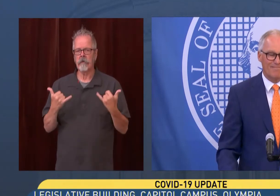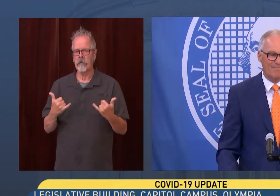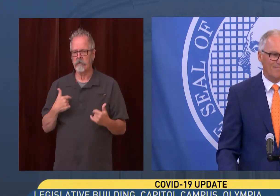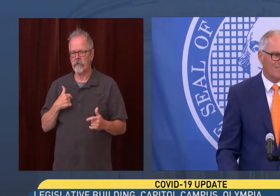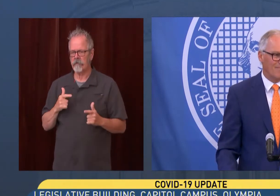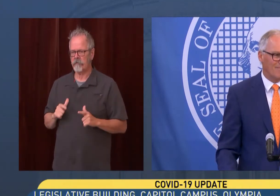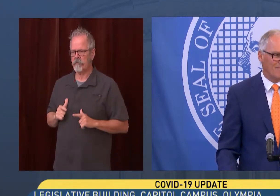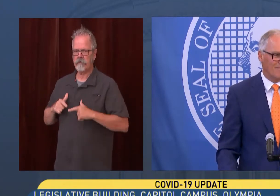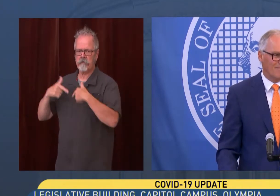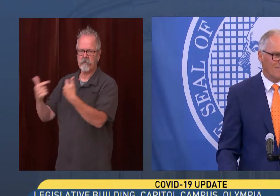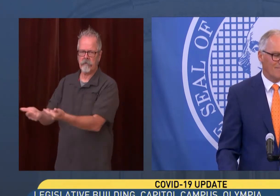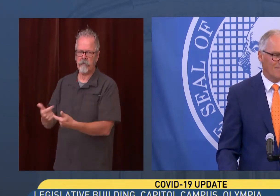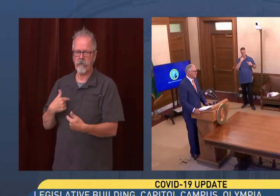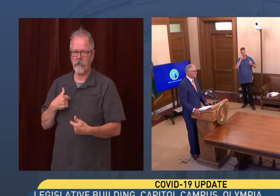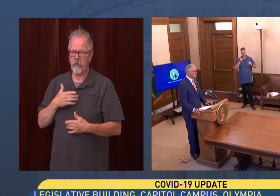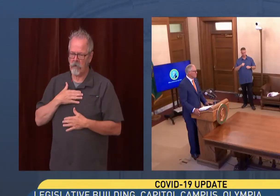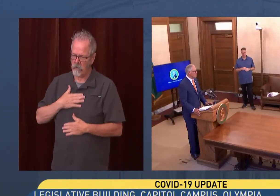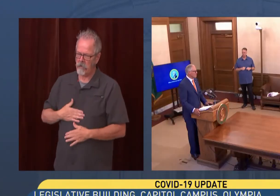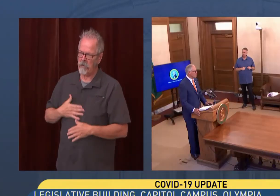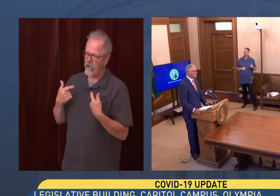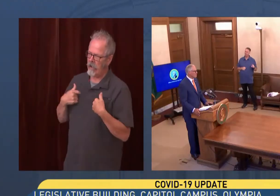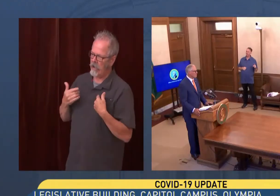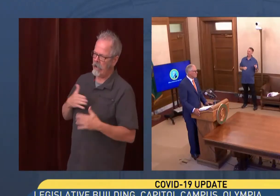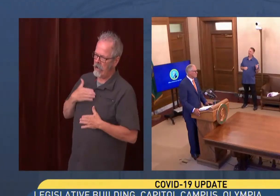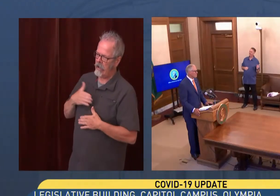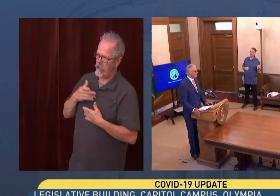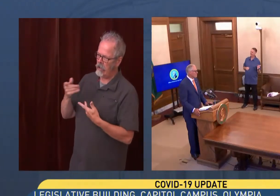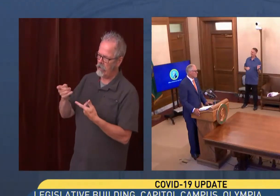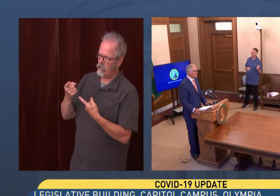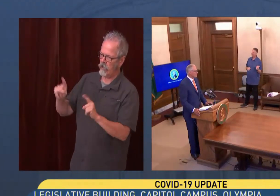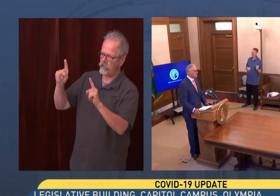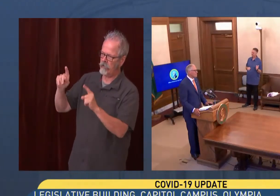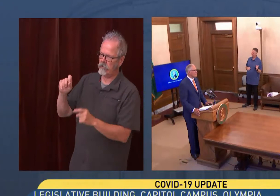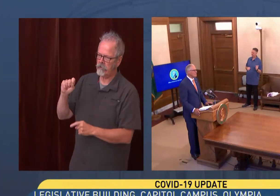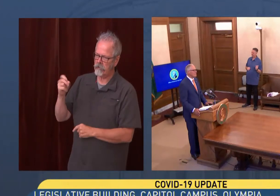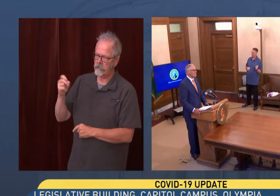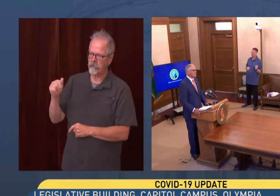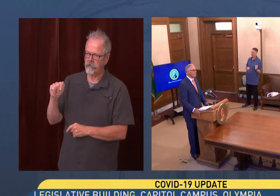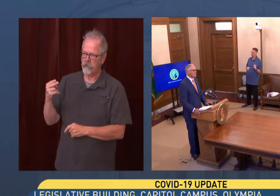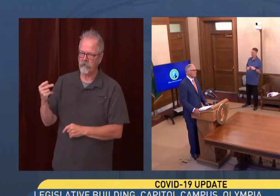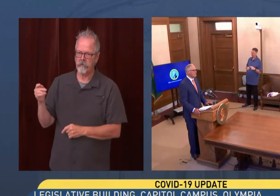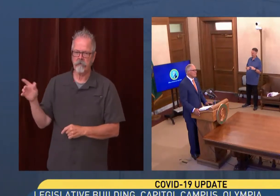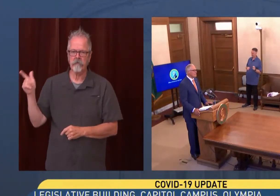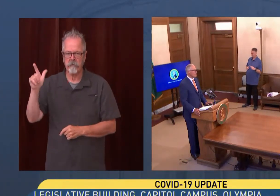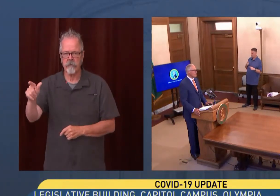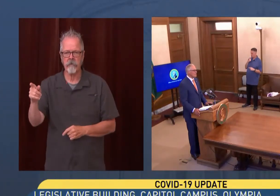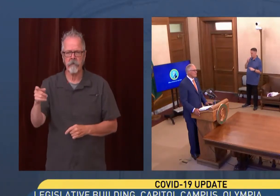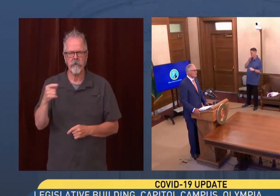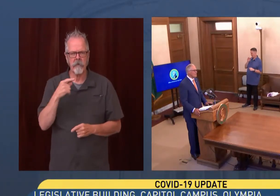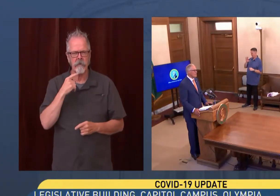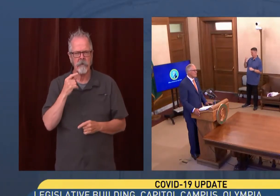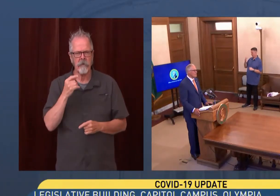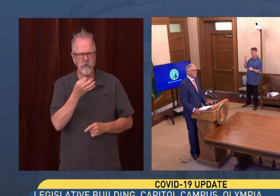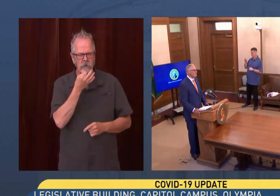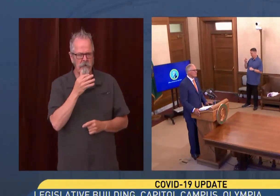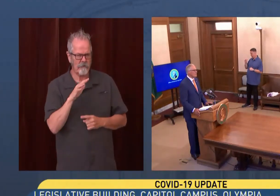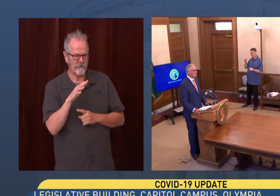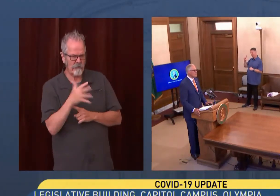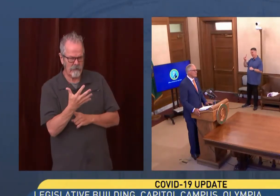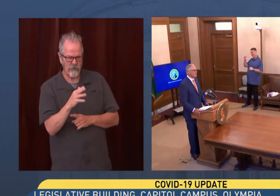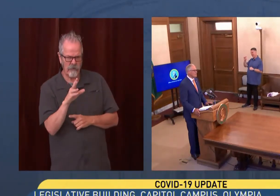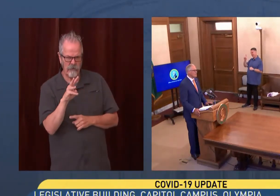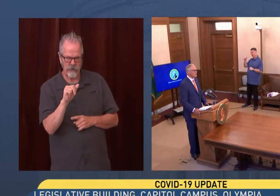Governor, you said Delta variant is more transmissible. You said we're entering a fifth wave, big vaccine discrepancies by county.